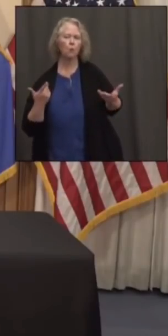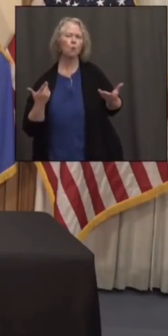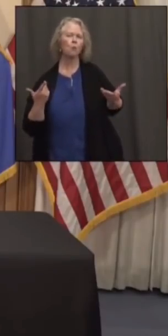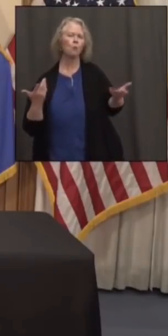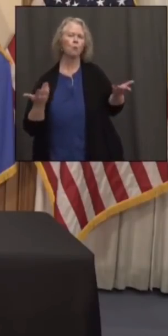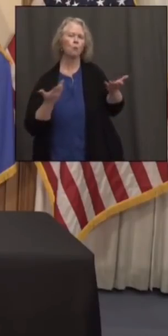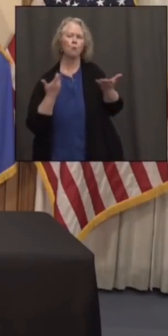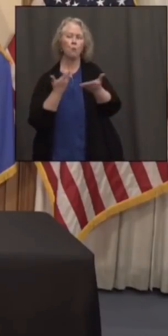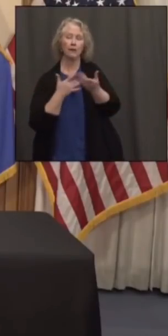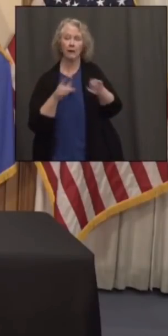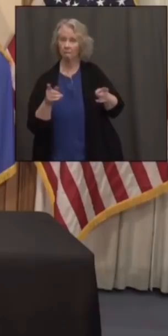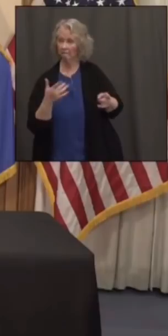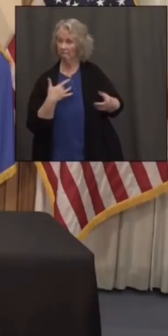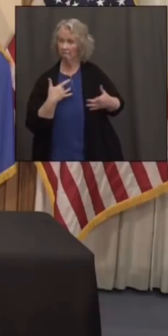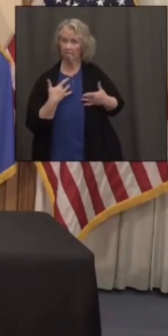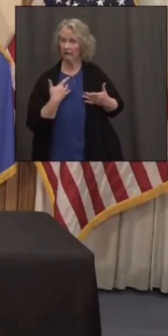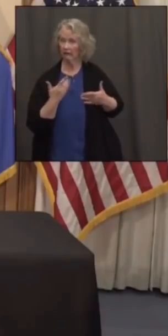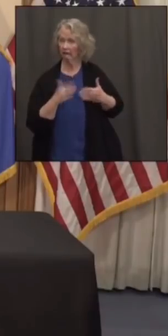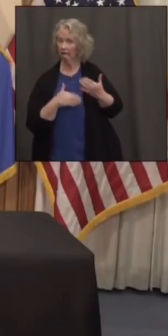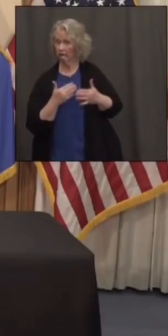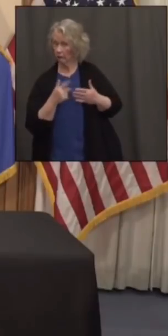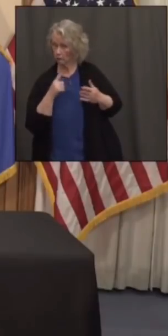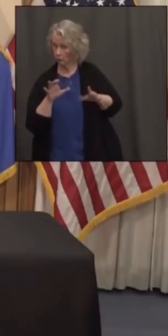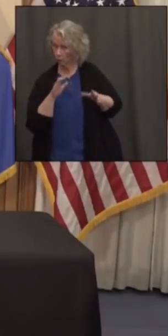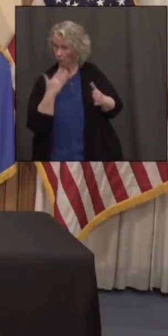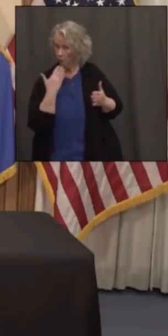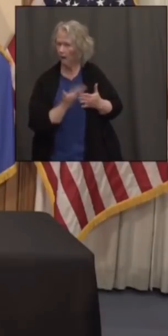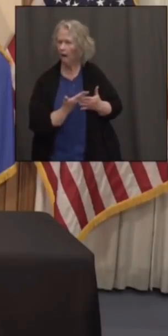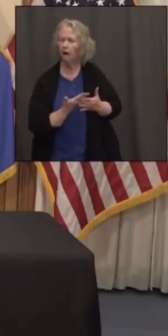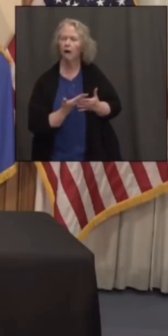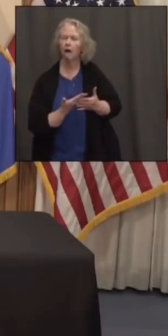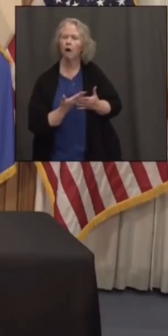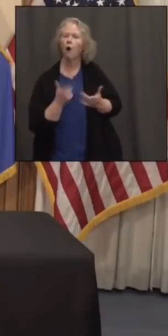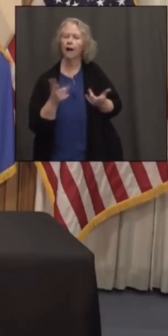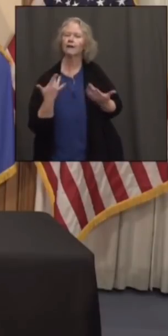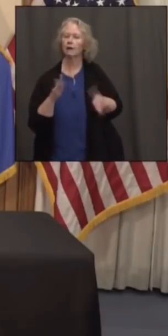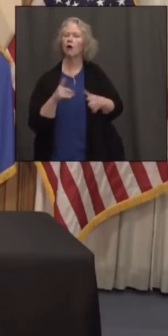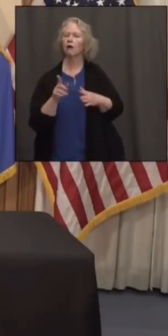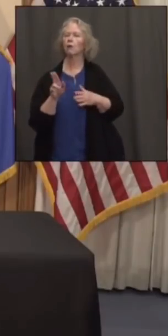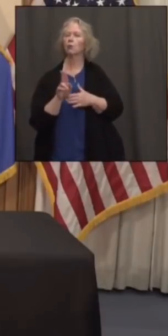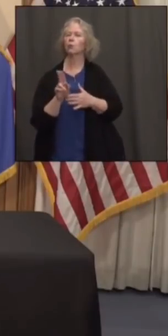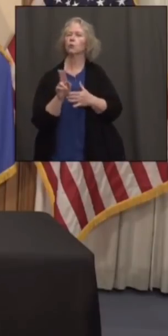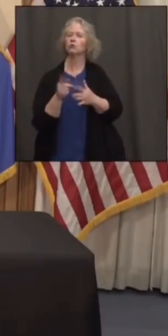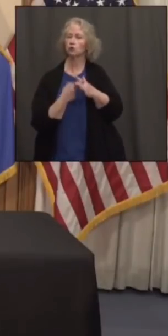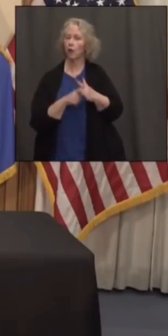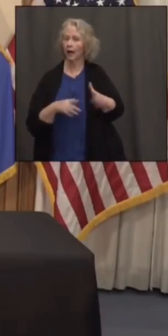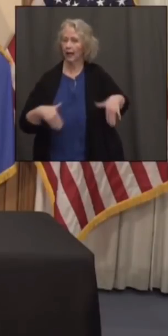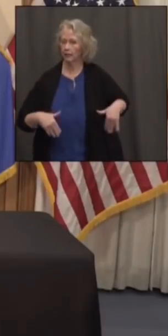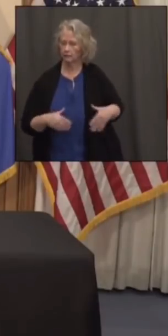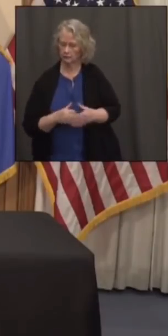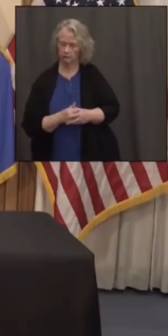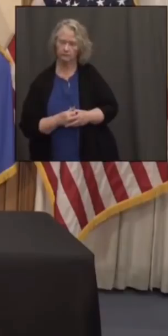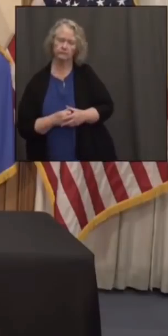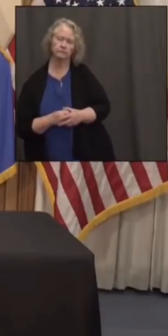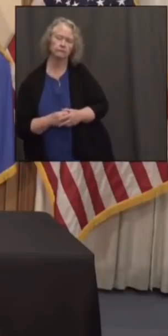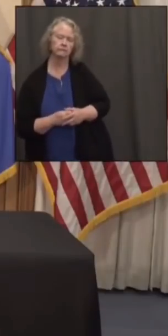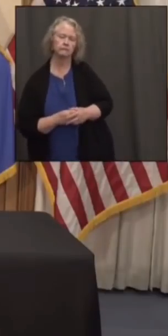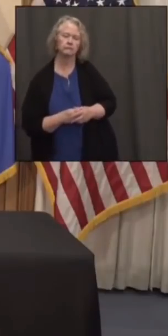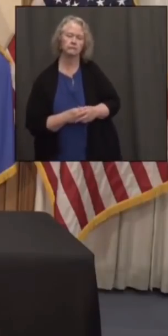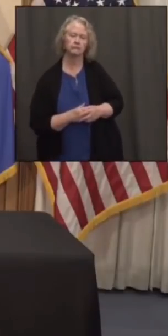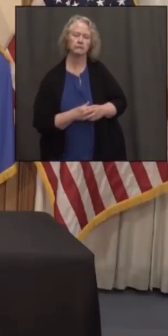progress? Have you got any sense how those are going so far, or if they've started actually doing stuff on the ground in some of these towns?